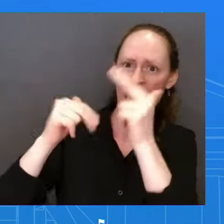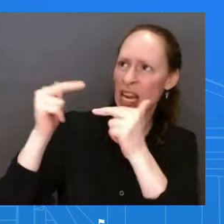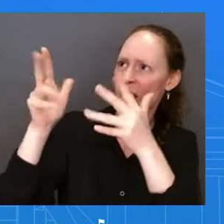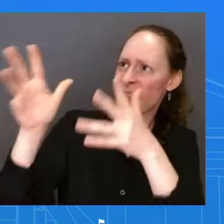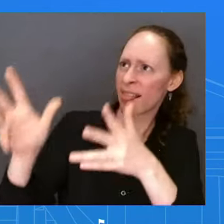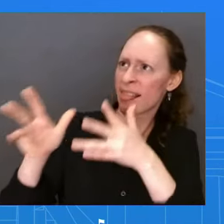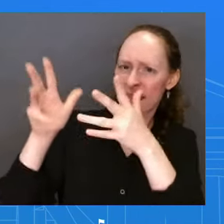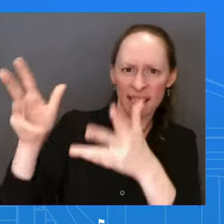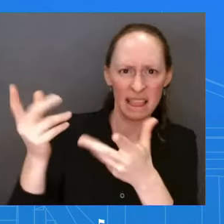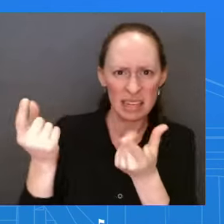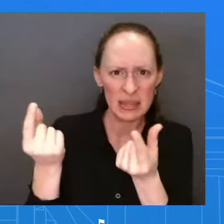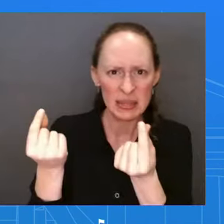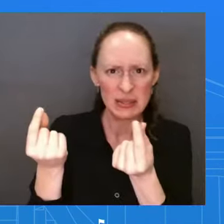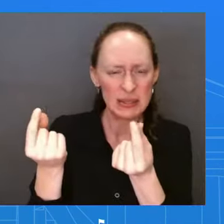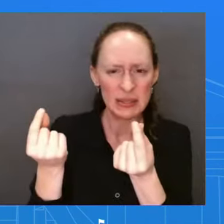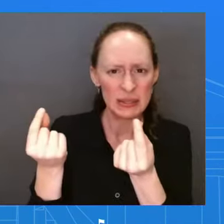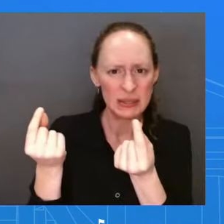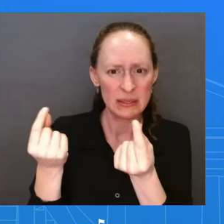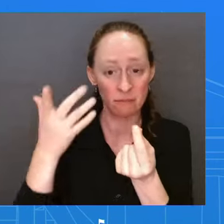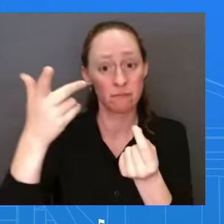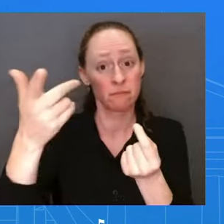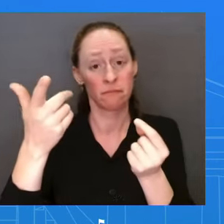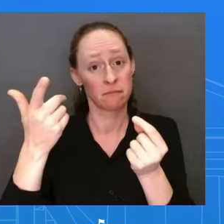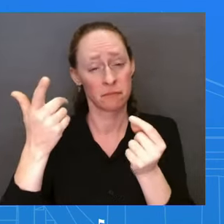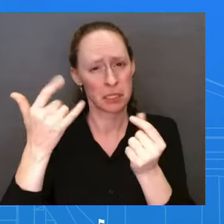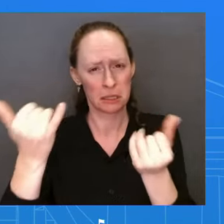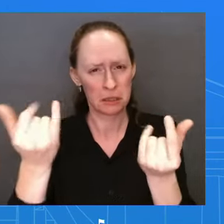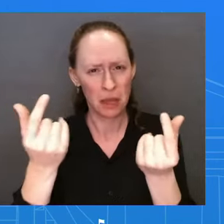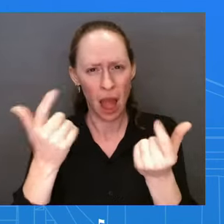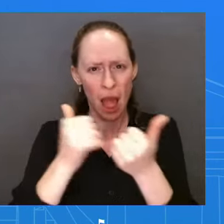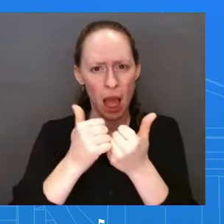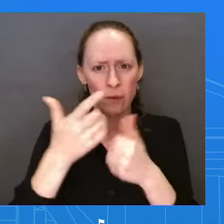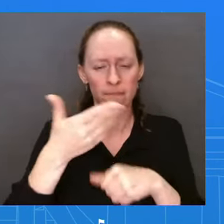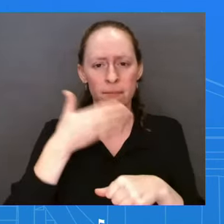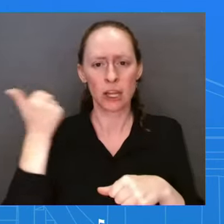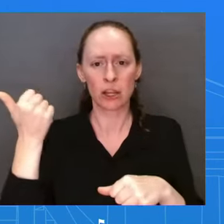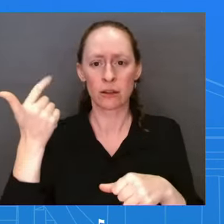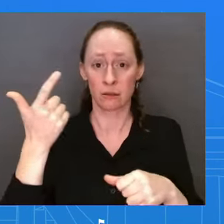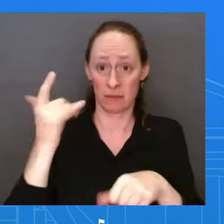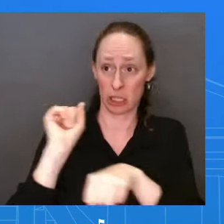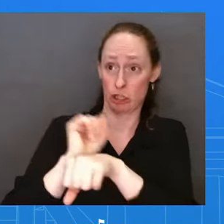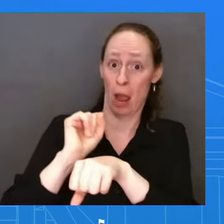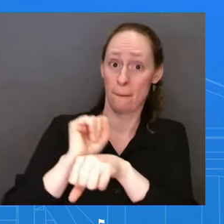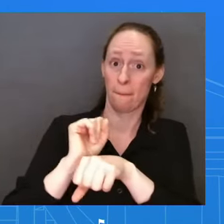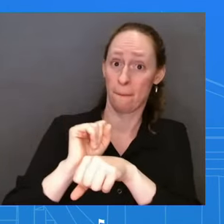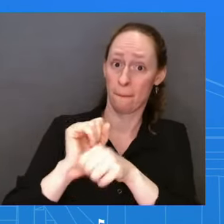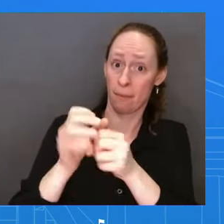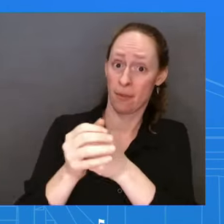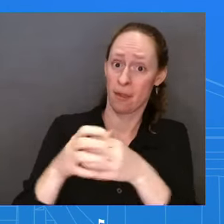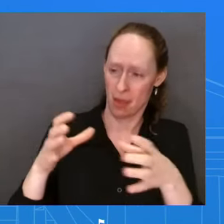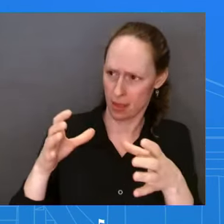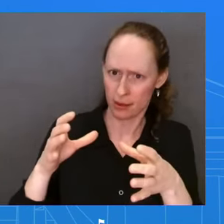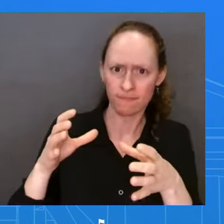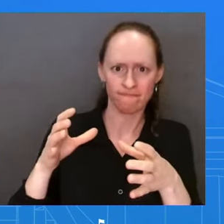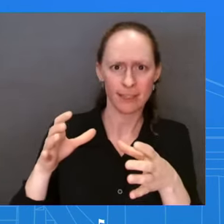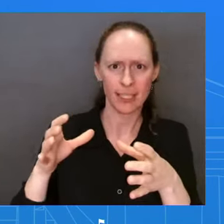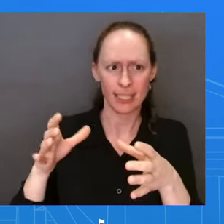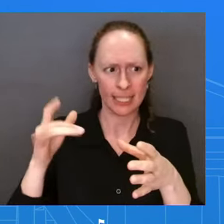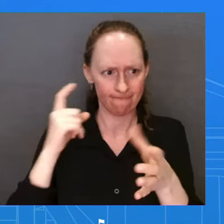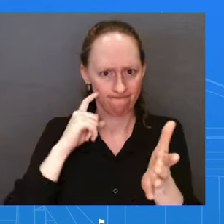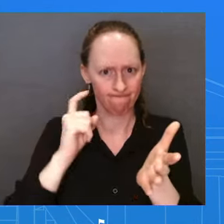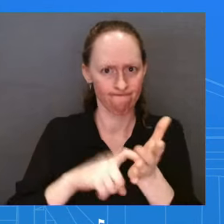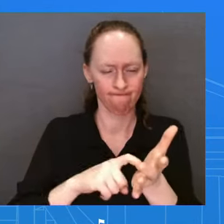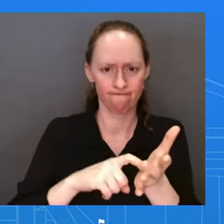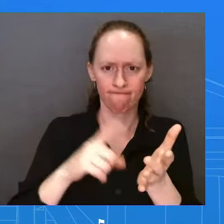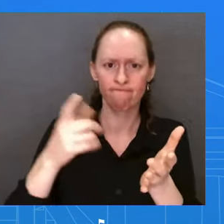market, where do you foresee that pool of workers to be? And can it be satisfied? Yeah. So in